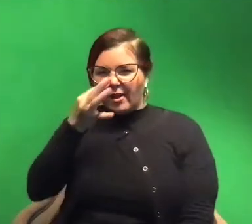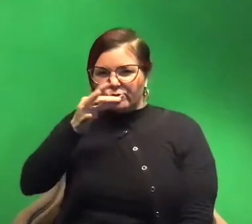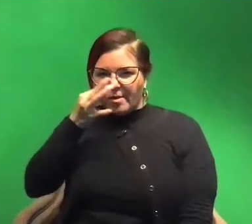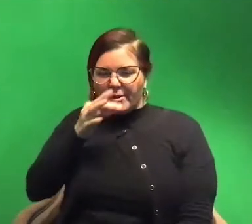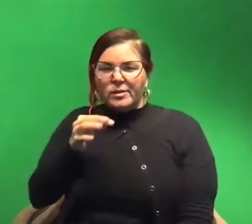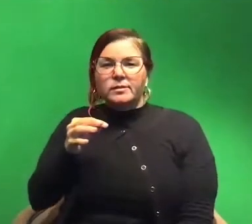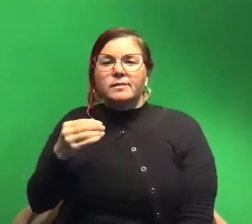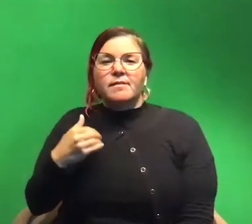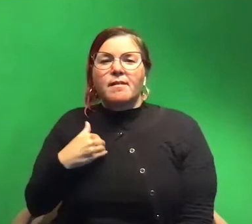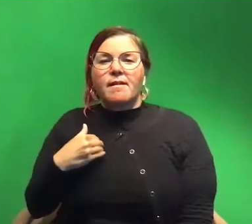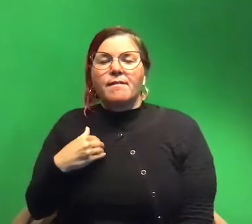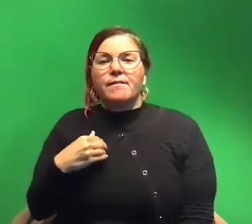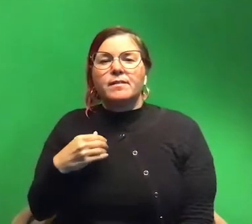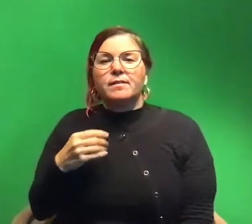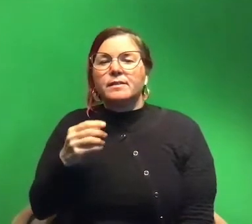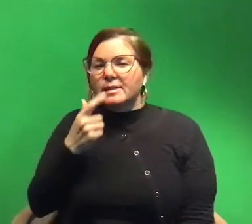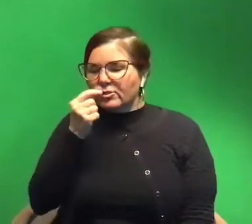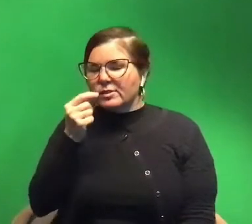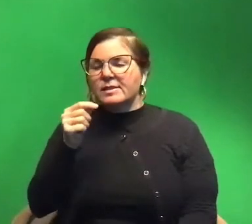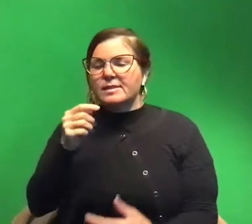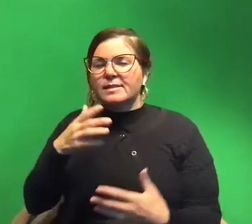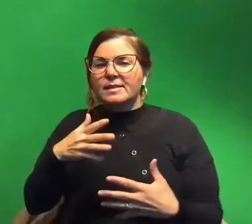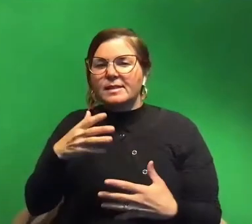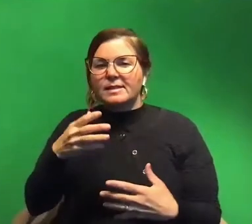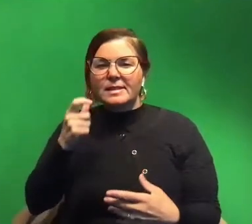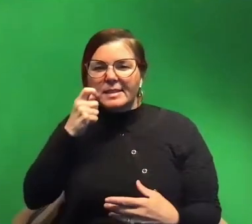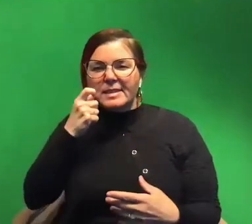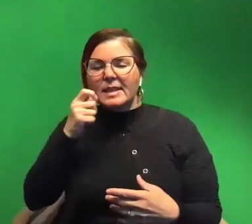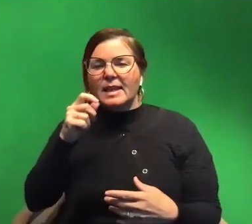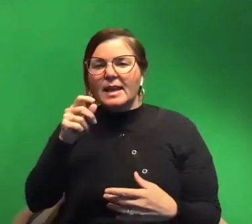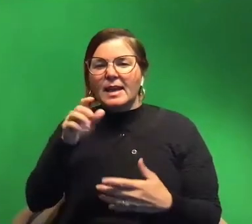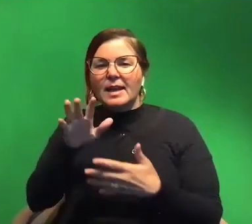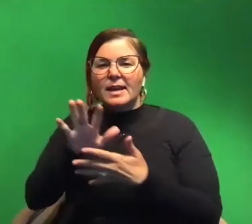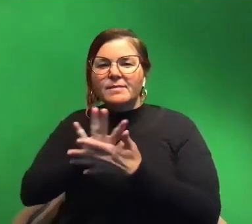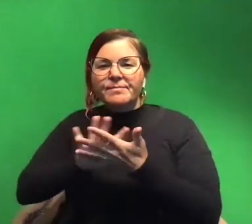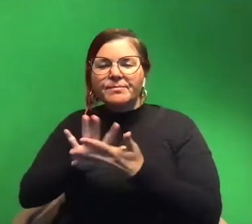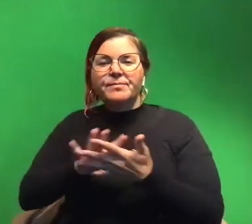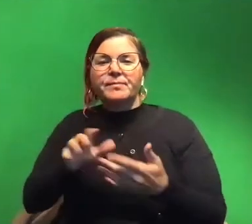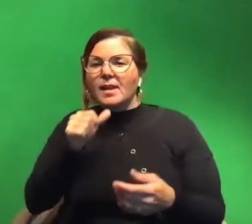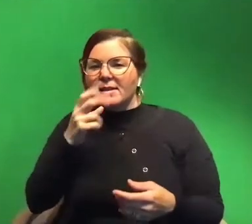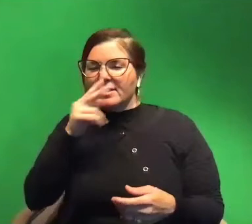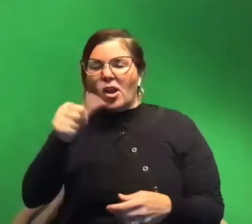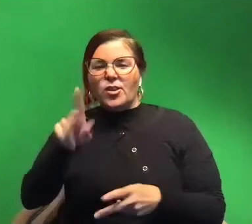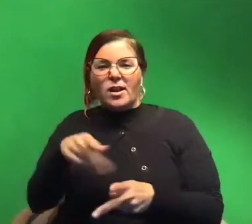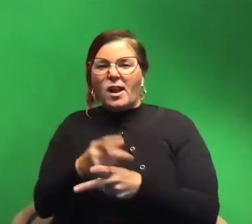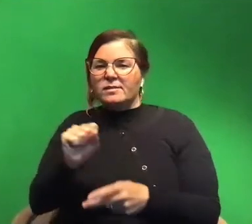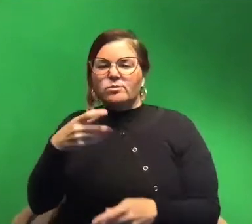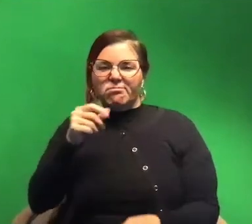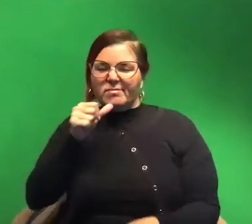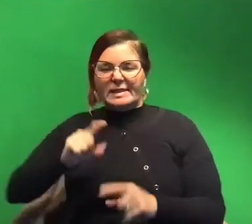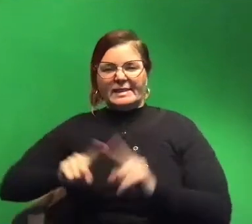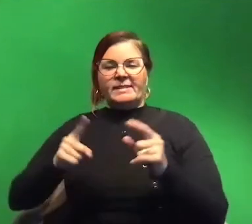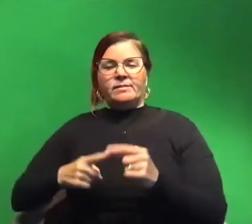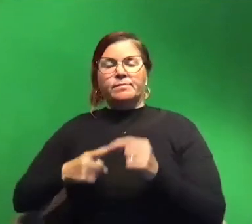um this really interesting pattern on their skin that isn't seen in other types of squid um but the